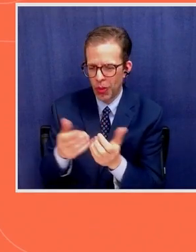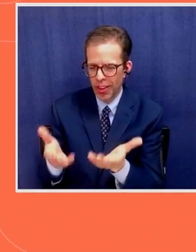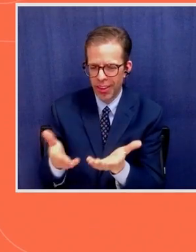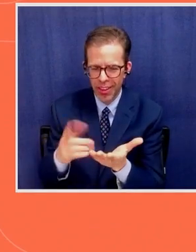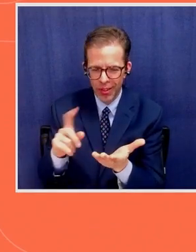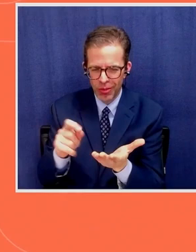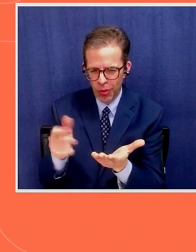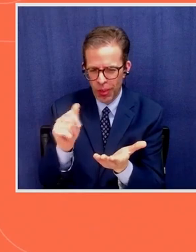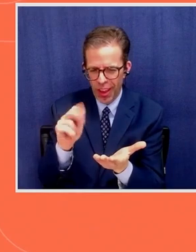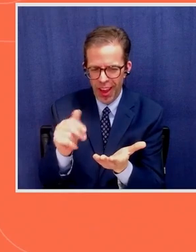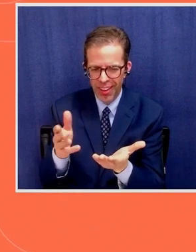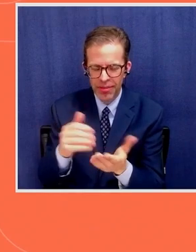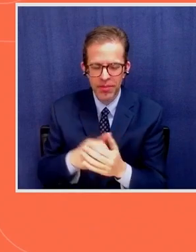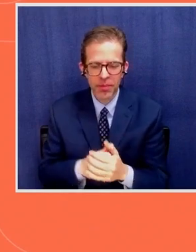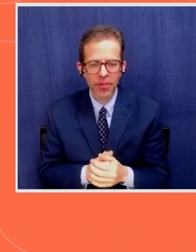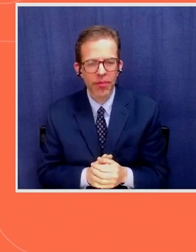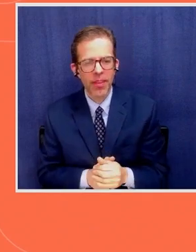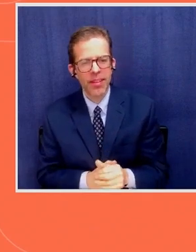Anne. you. Theo.